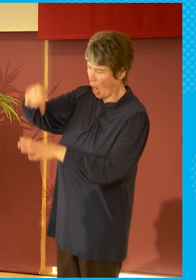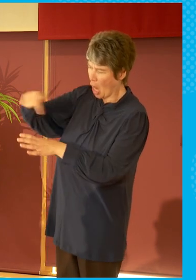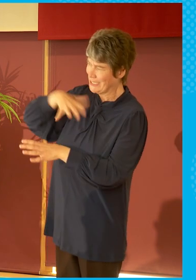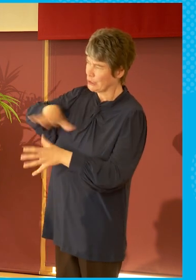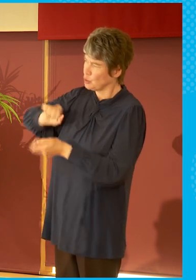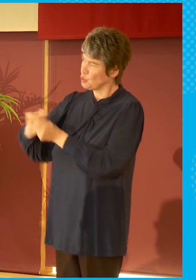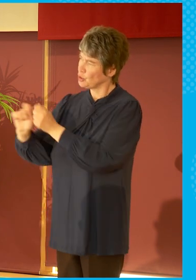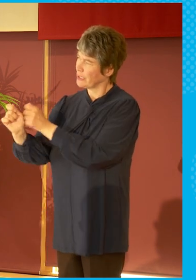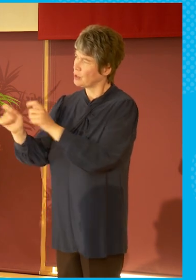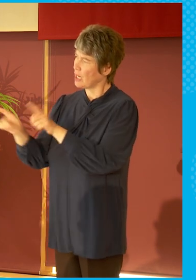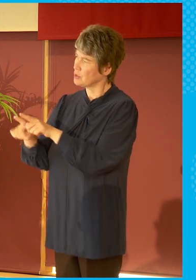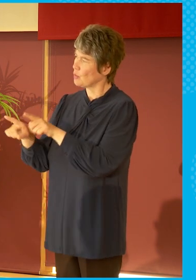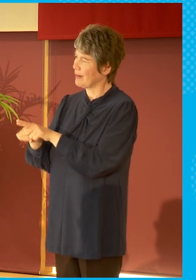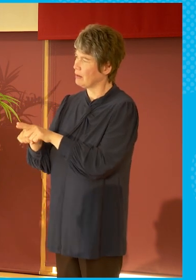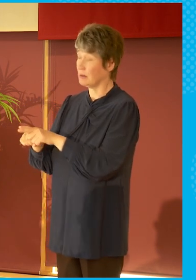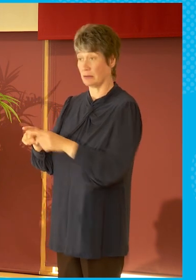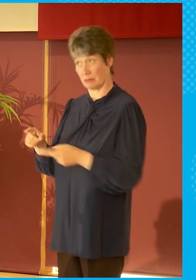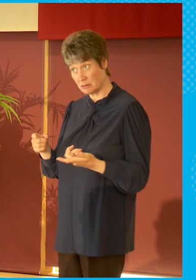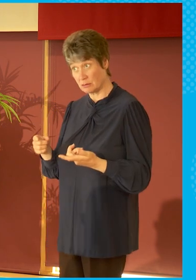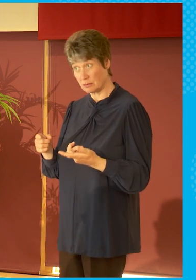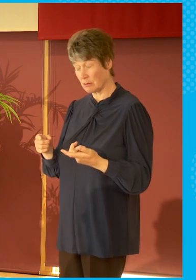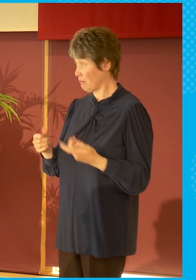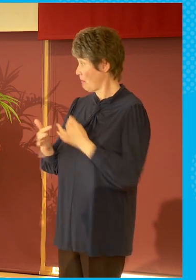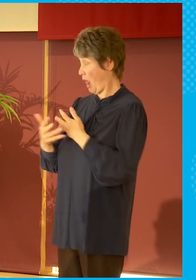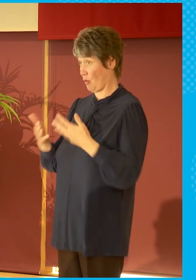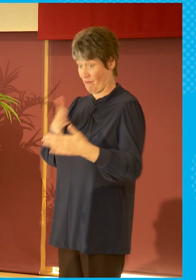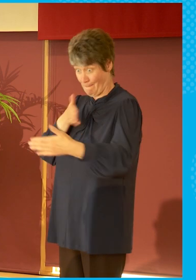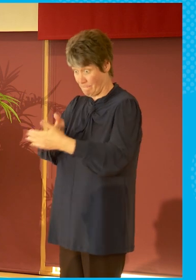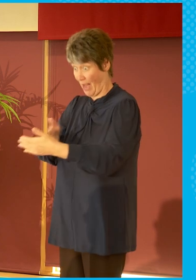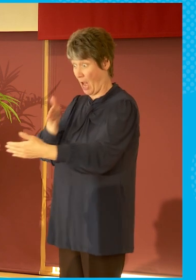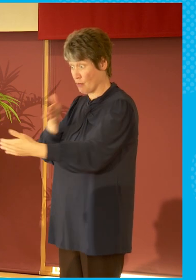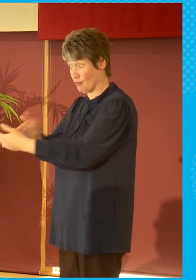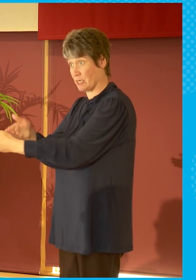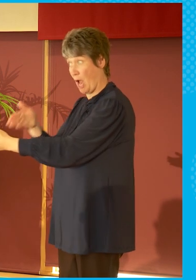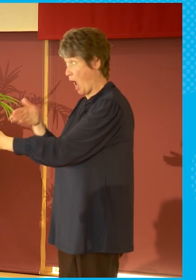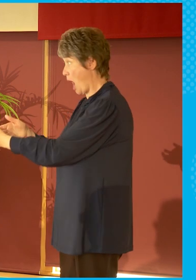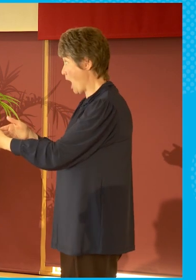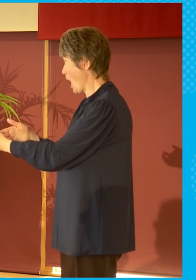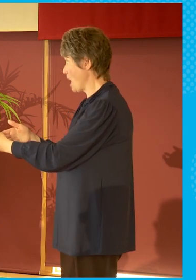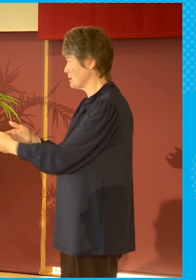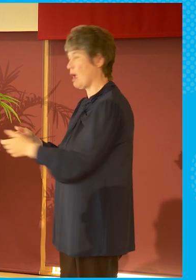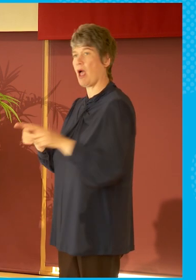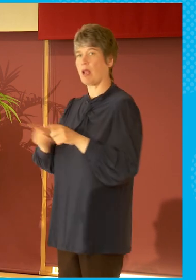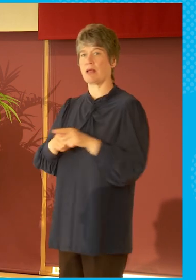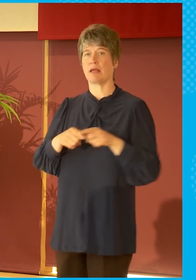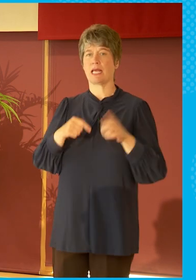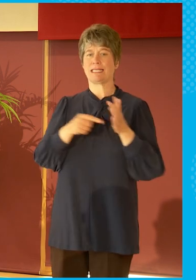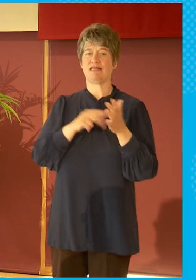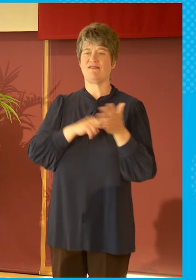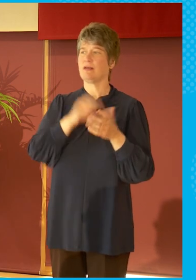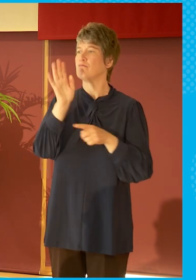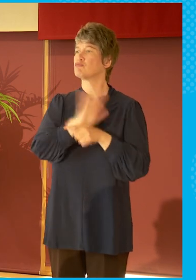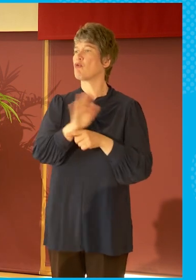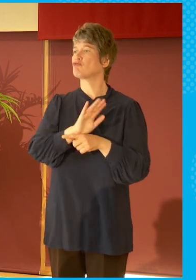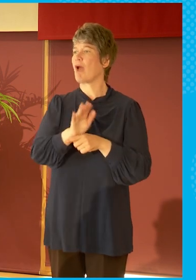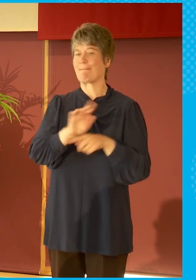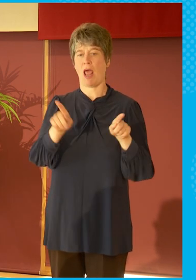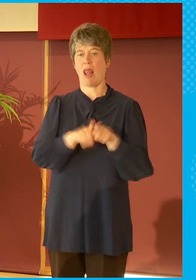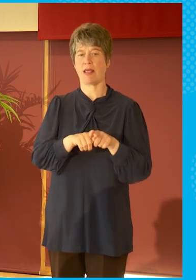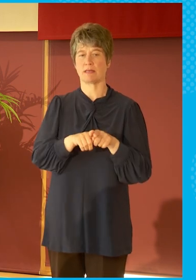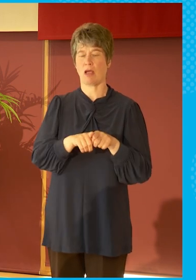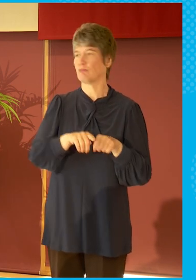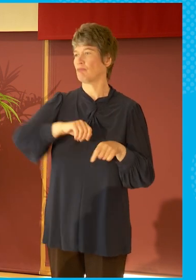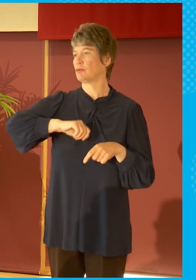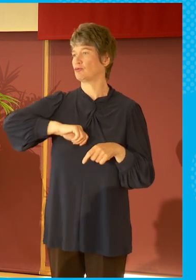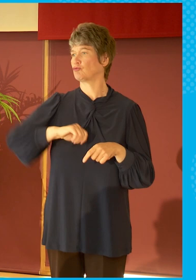that there were barriers in people's way for what is it about, you know, going on to a program like Scotland Tonight? Why are there not more women? And I would tell